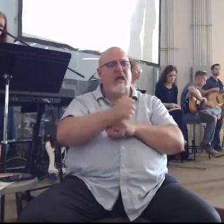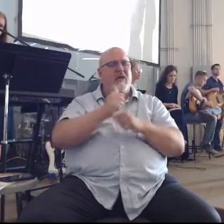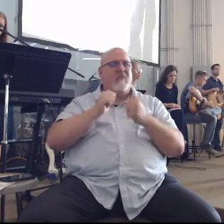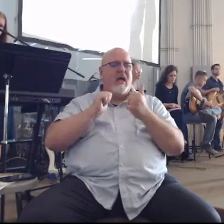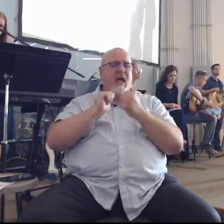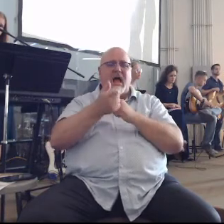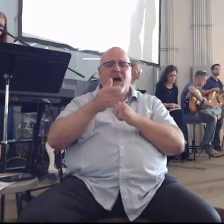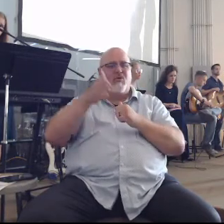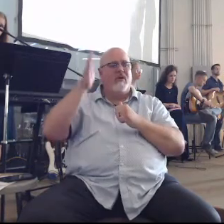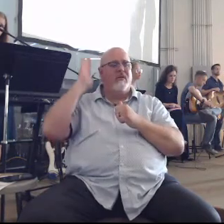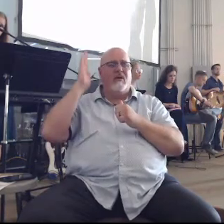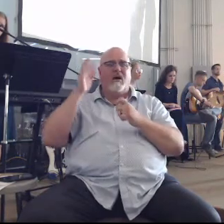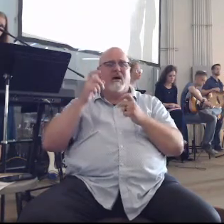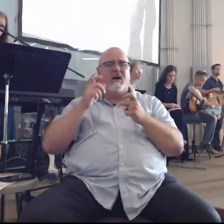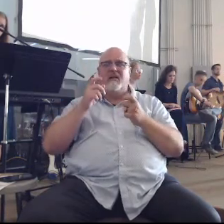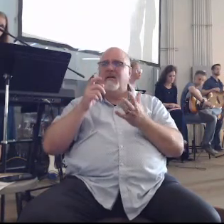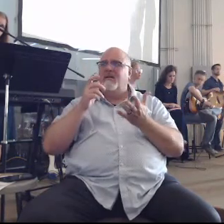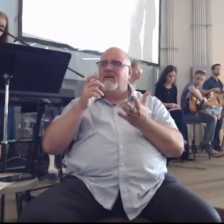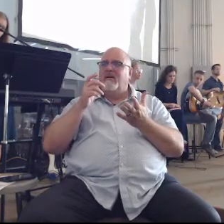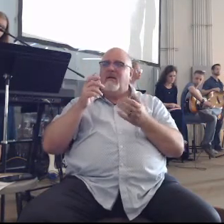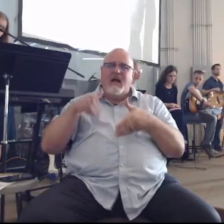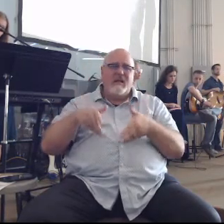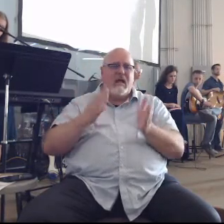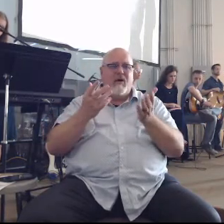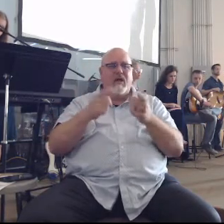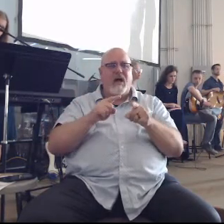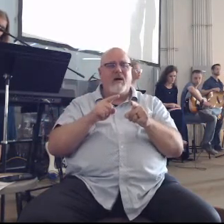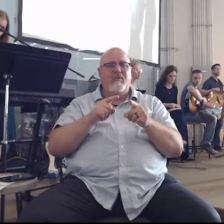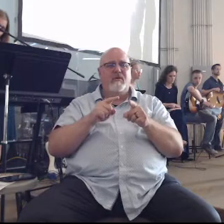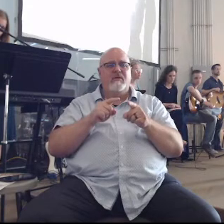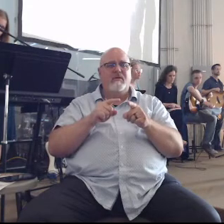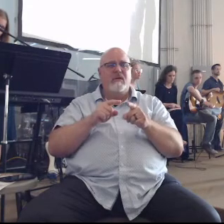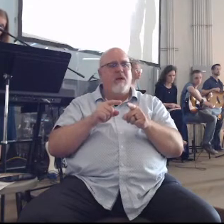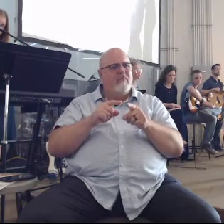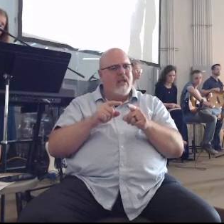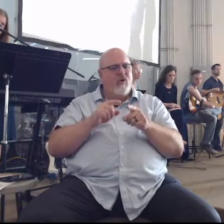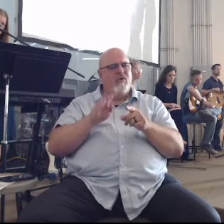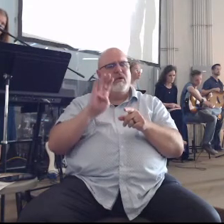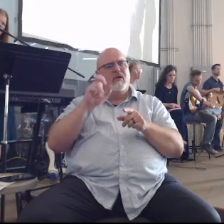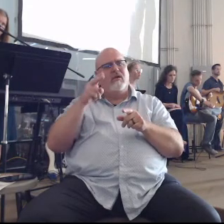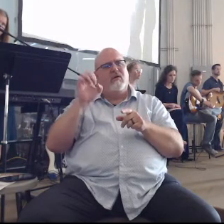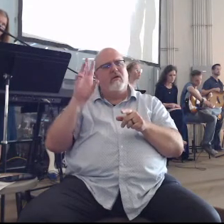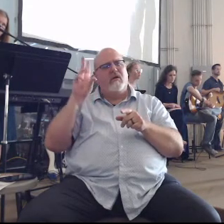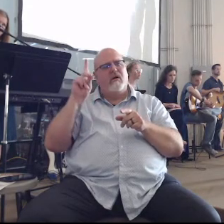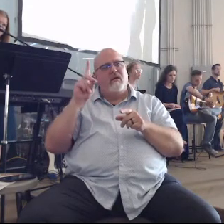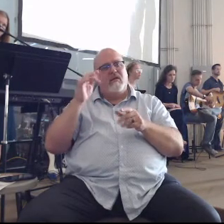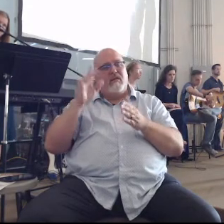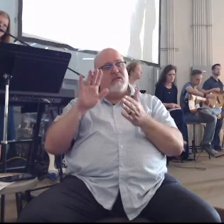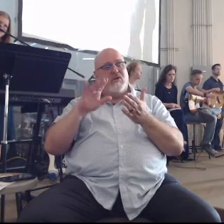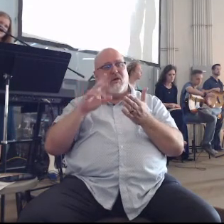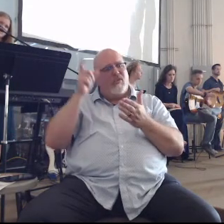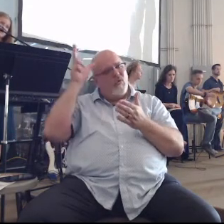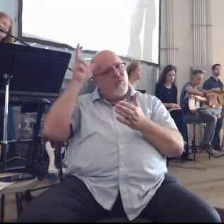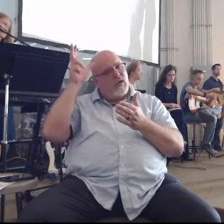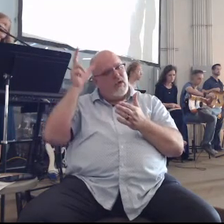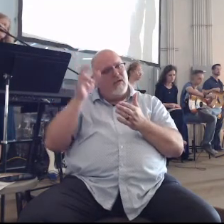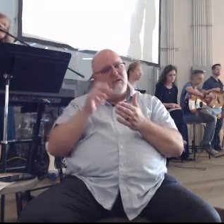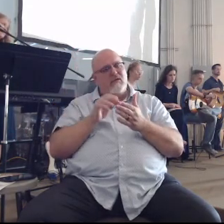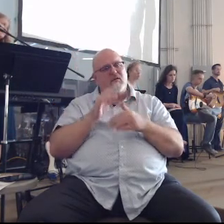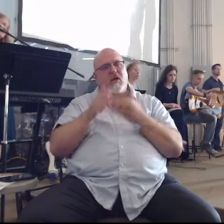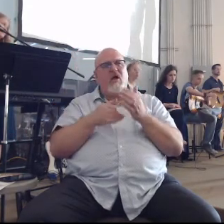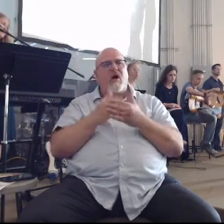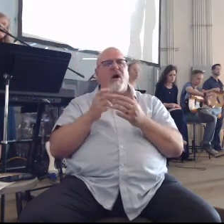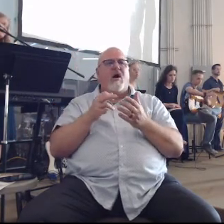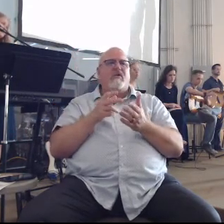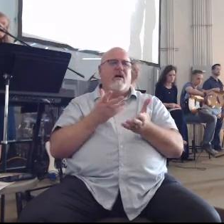there any knowledge in the most high behold these are the wicked always at ease they increase in riches all in vain